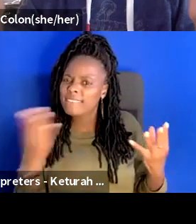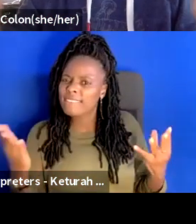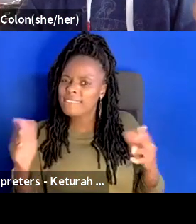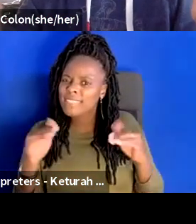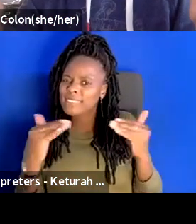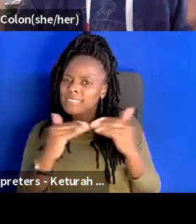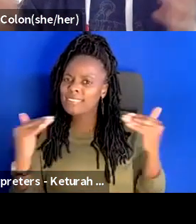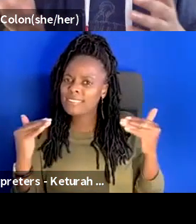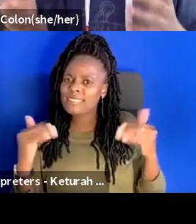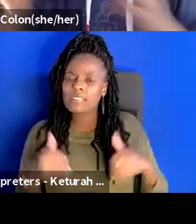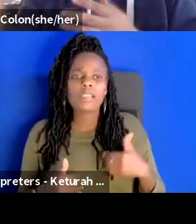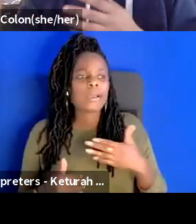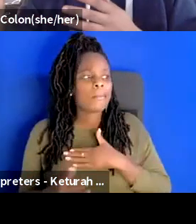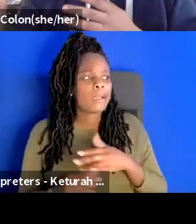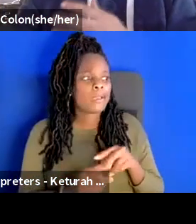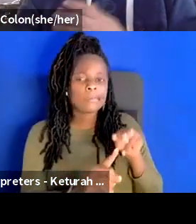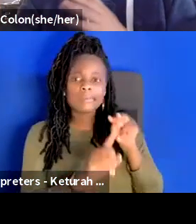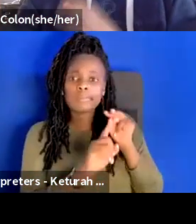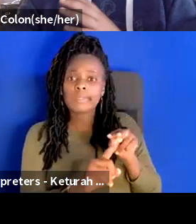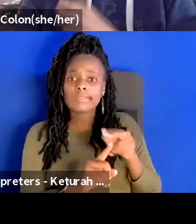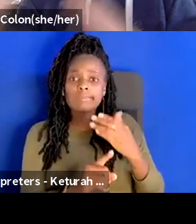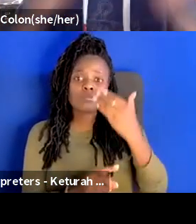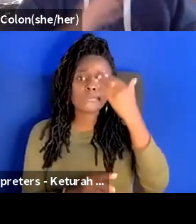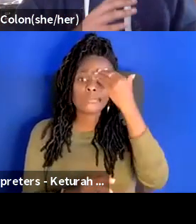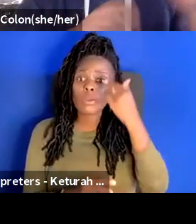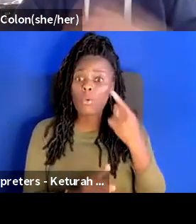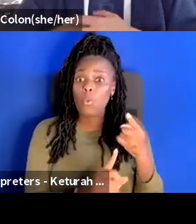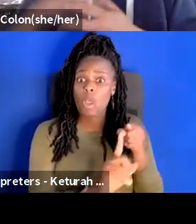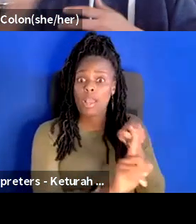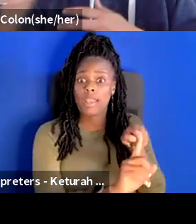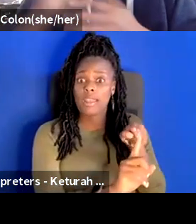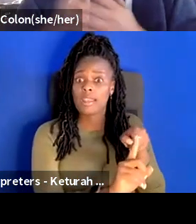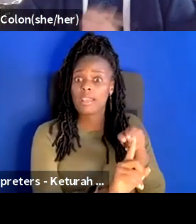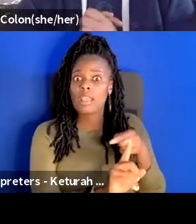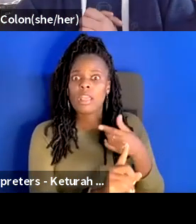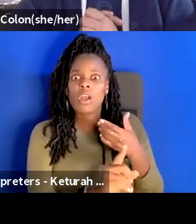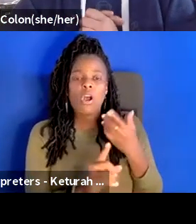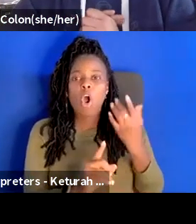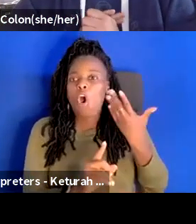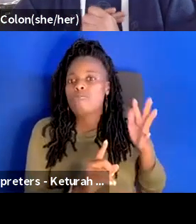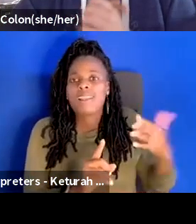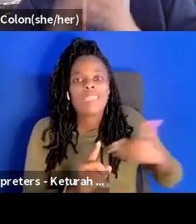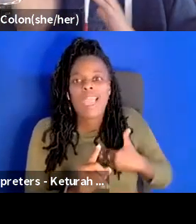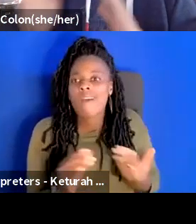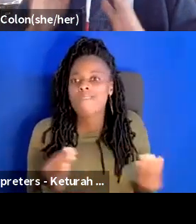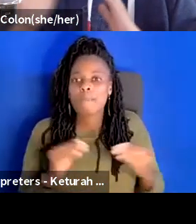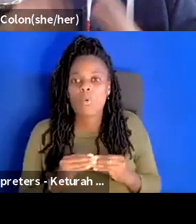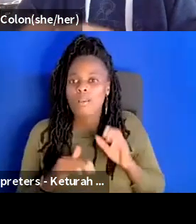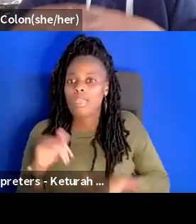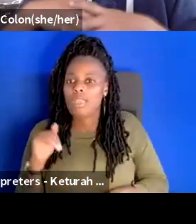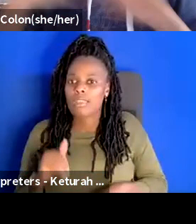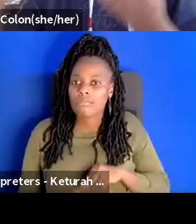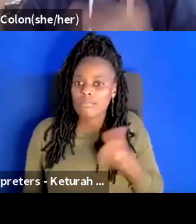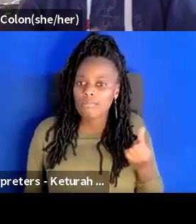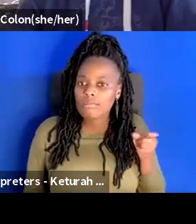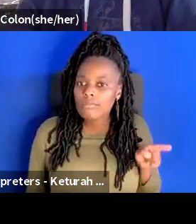have the perspective to understand that one patron might already have more than one has be it like a vip seat or you know